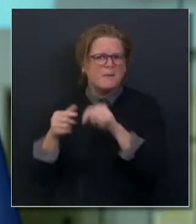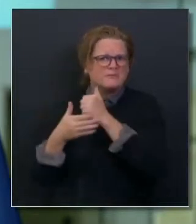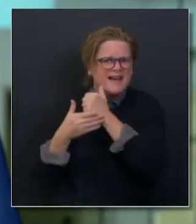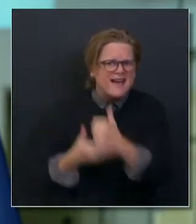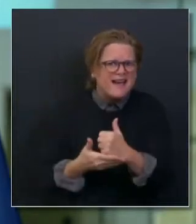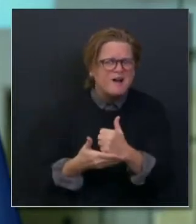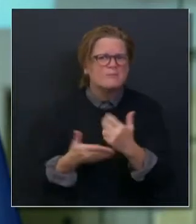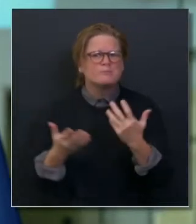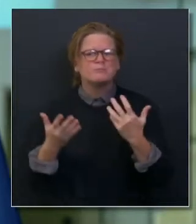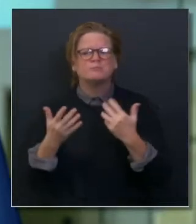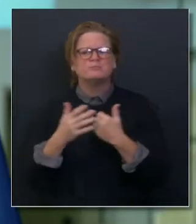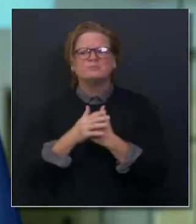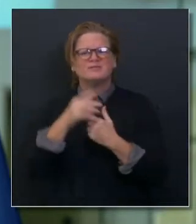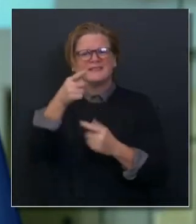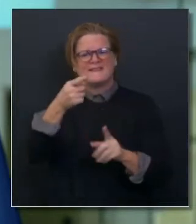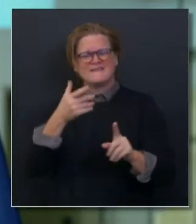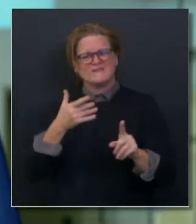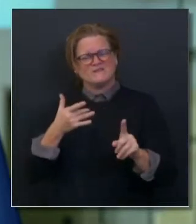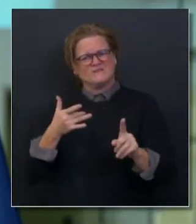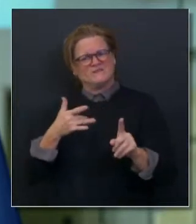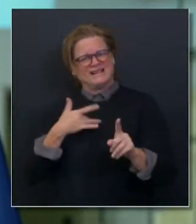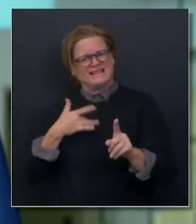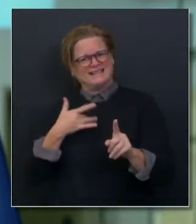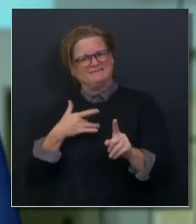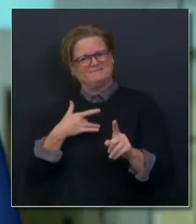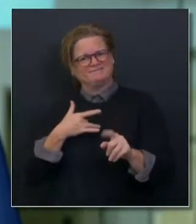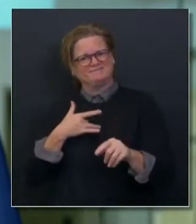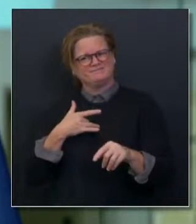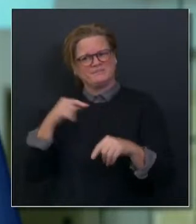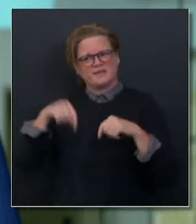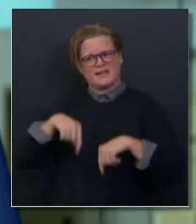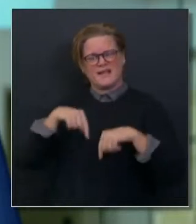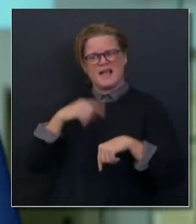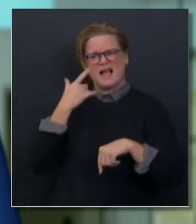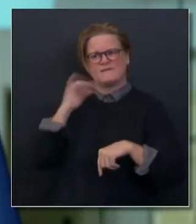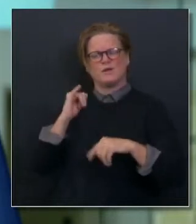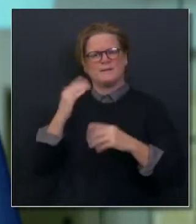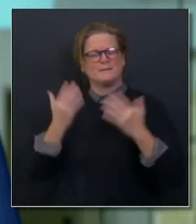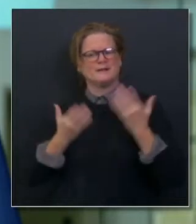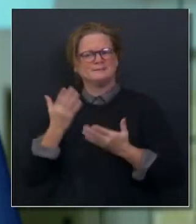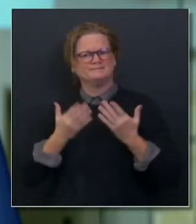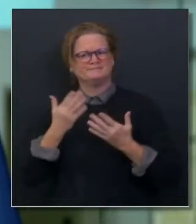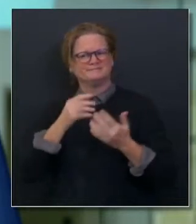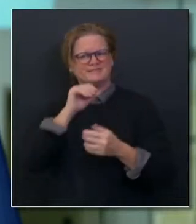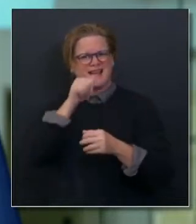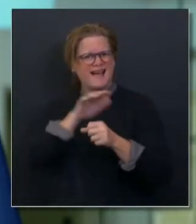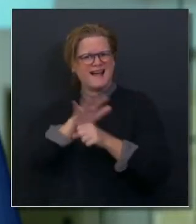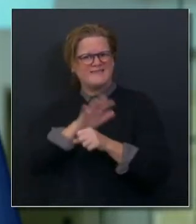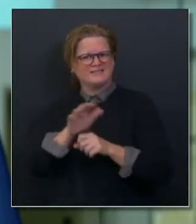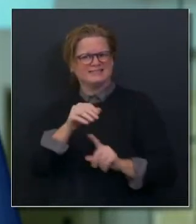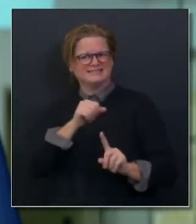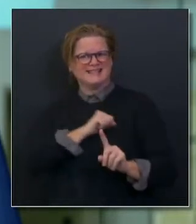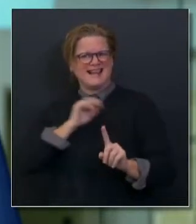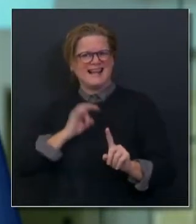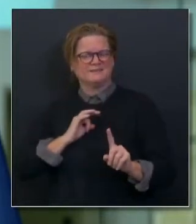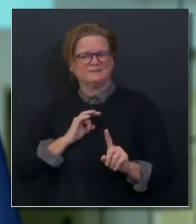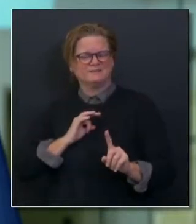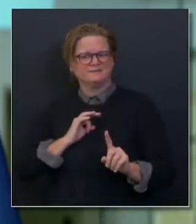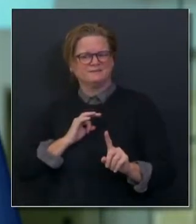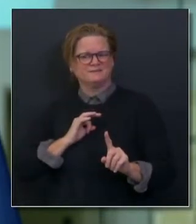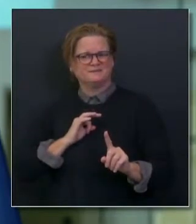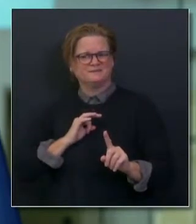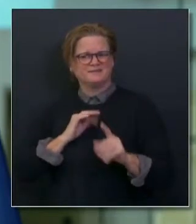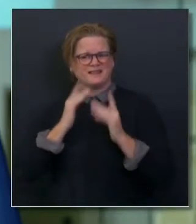crisis might amper the state's ability to quickly and safely distribute and really implement the vaccine over the coming months?